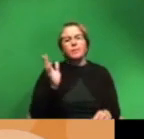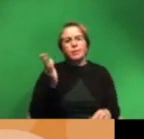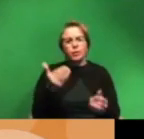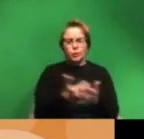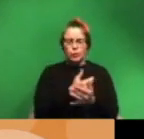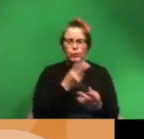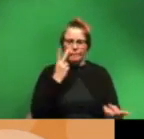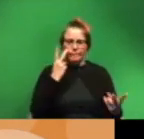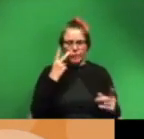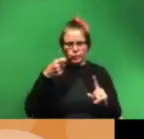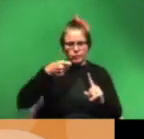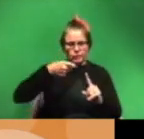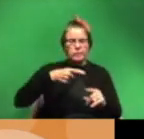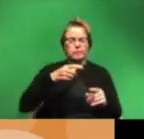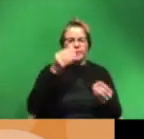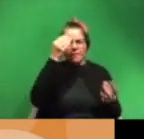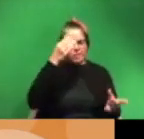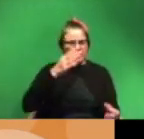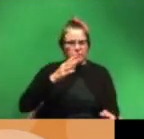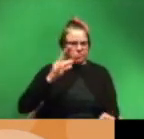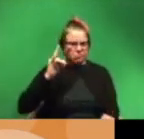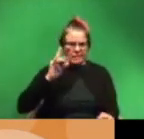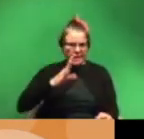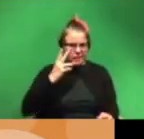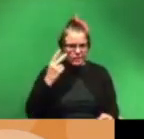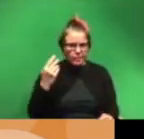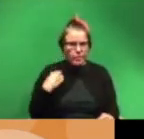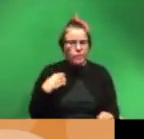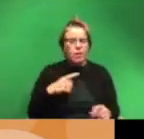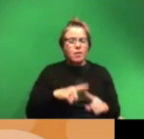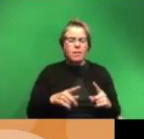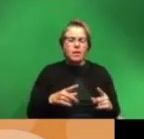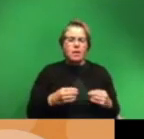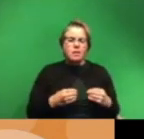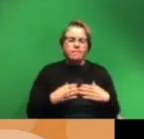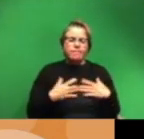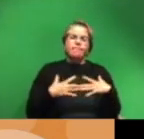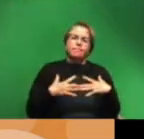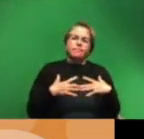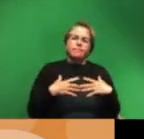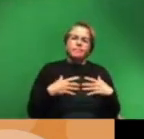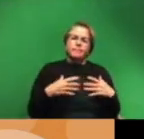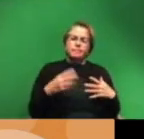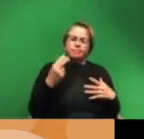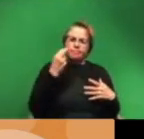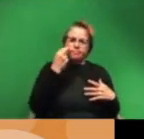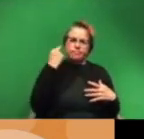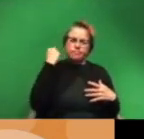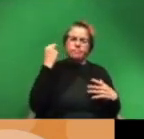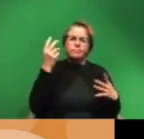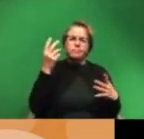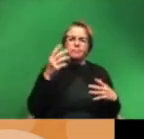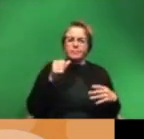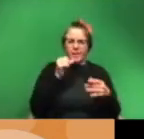stimulus or information that you've never seen before but it evokes a deep kind of kind of buried memory that's completely unrelated